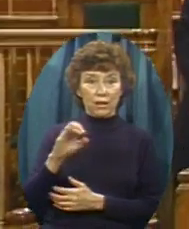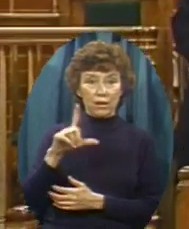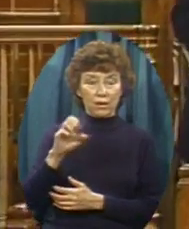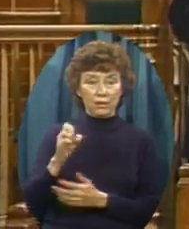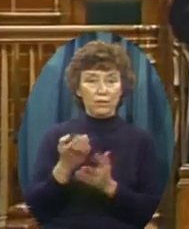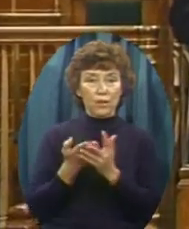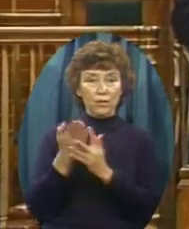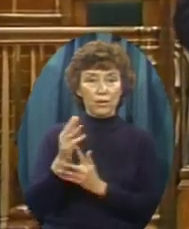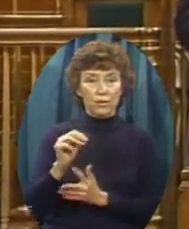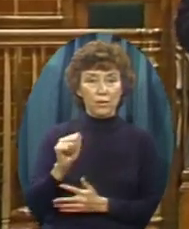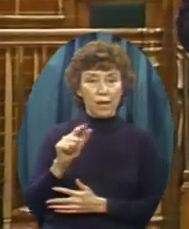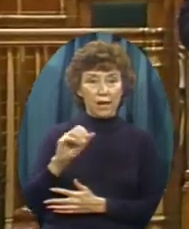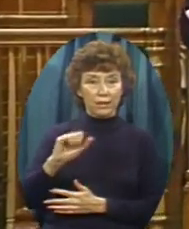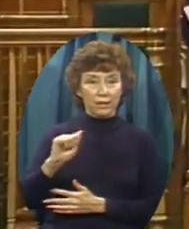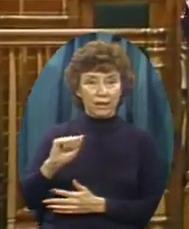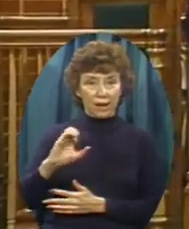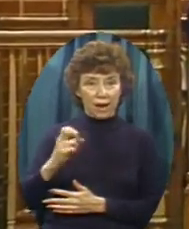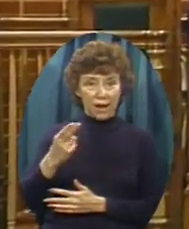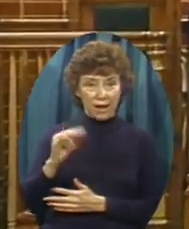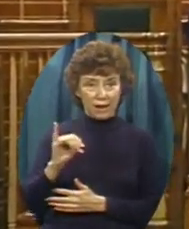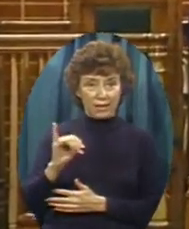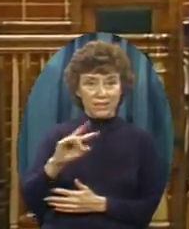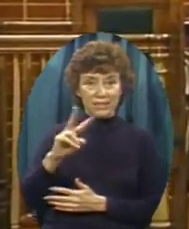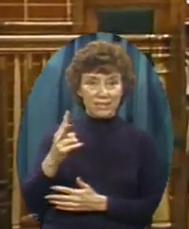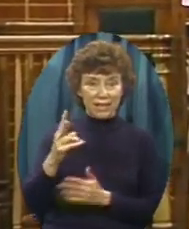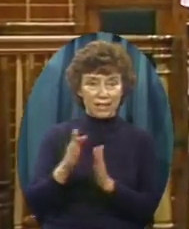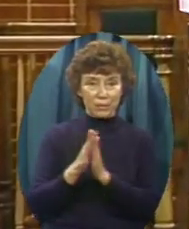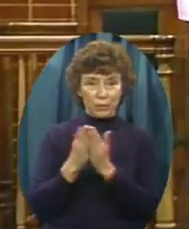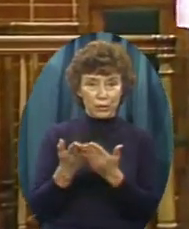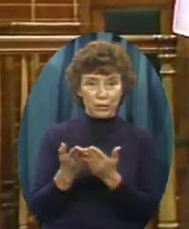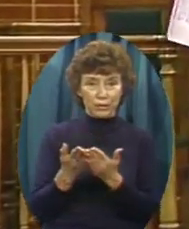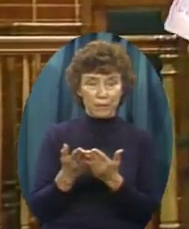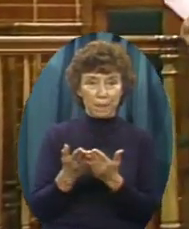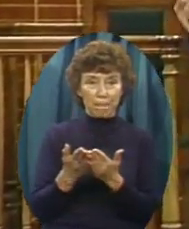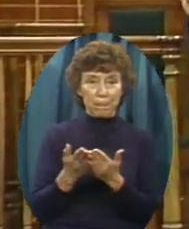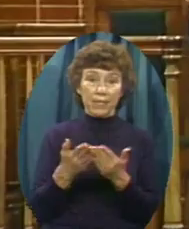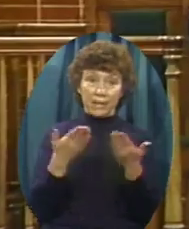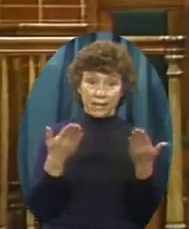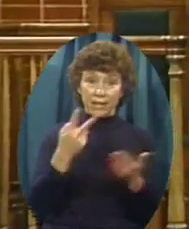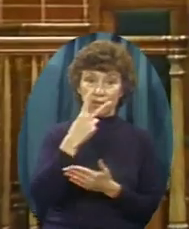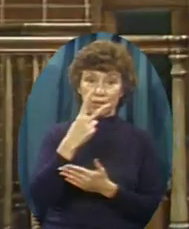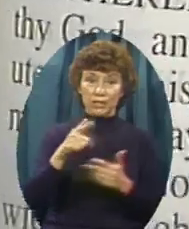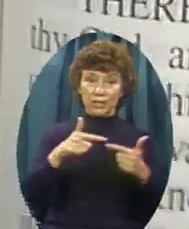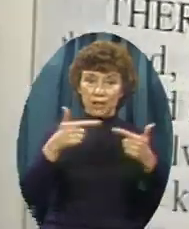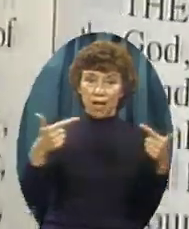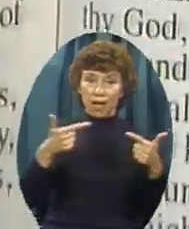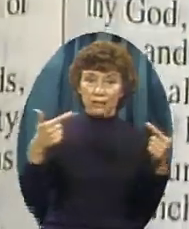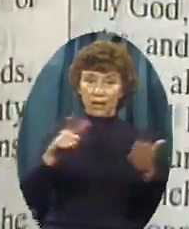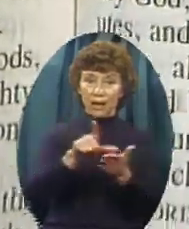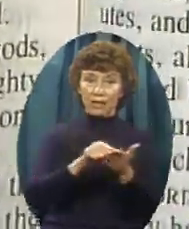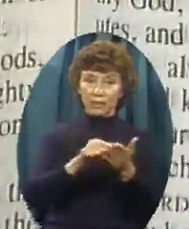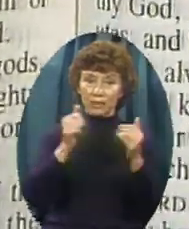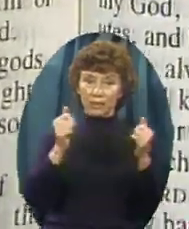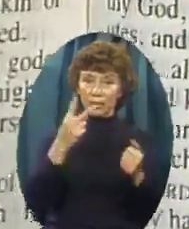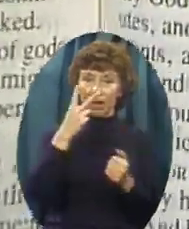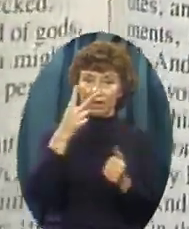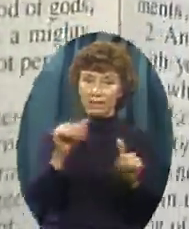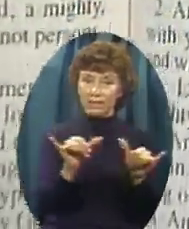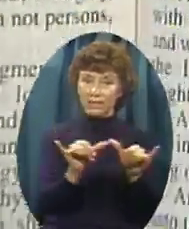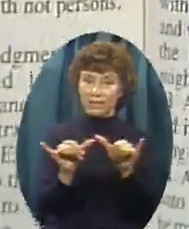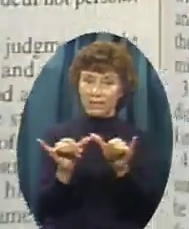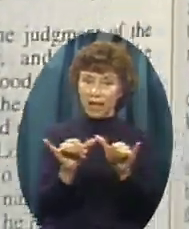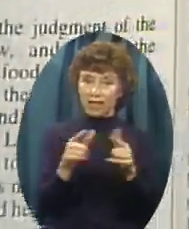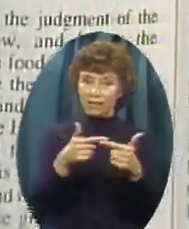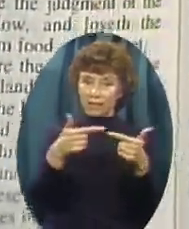you an idea Of the size of the print Actually block letters Here from Deuteronomy Chapter 11 You can see the size Of the print